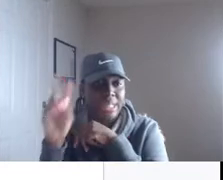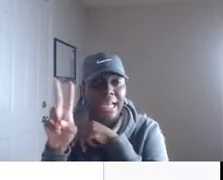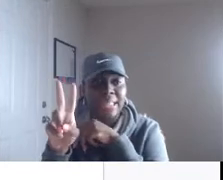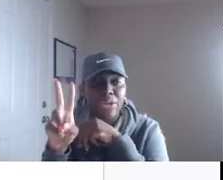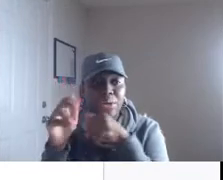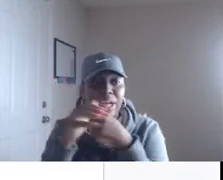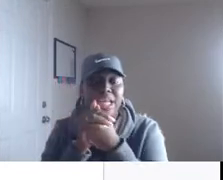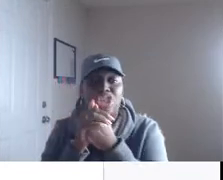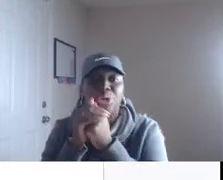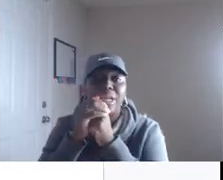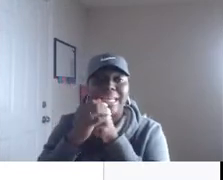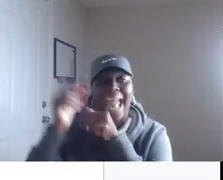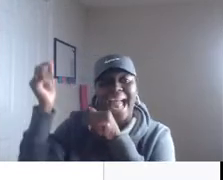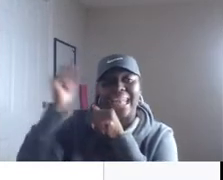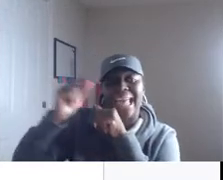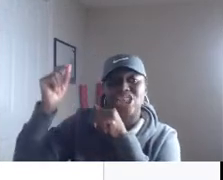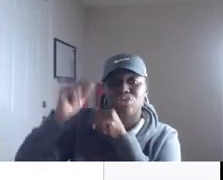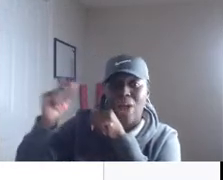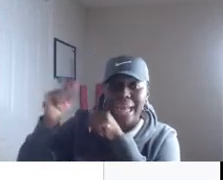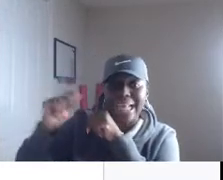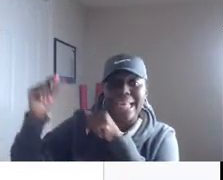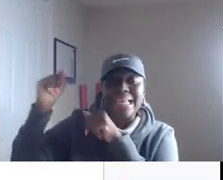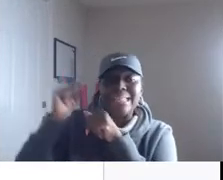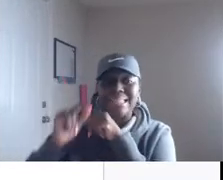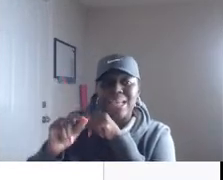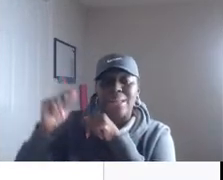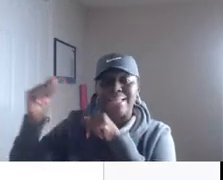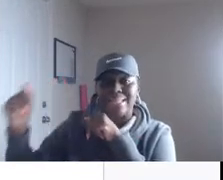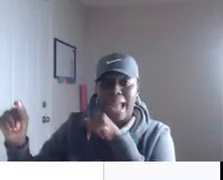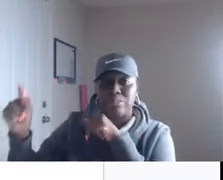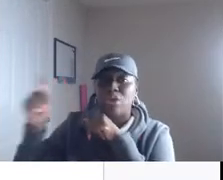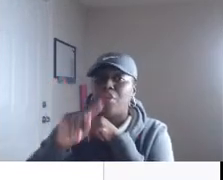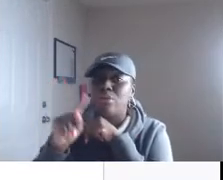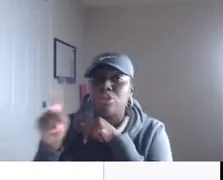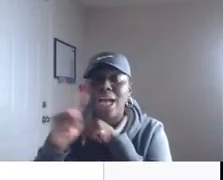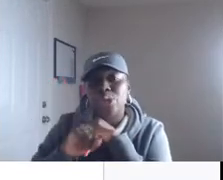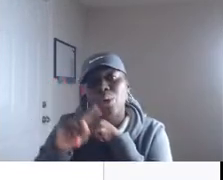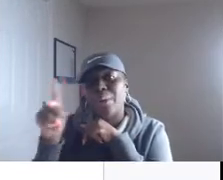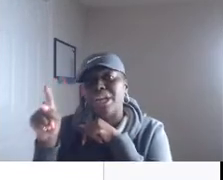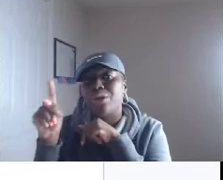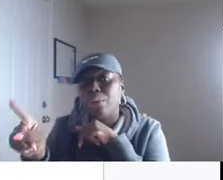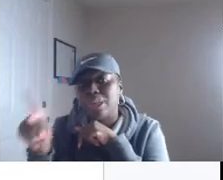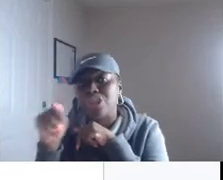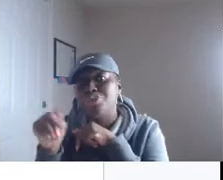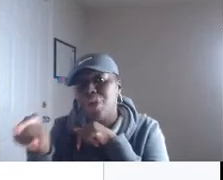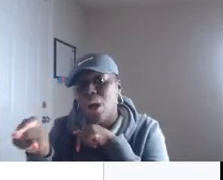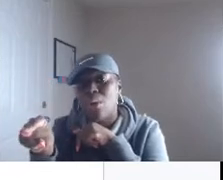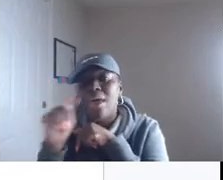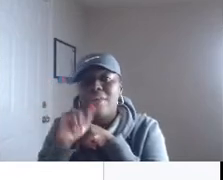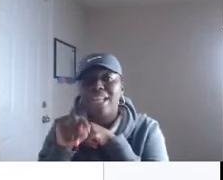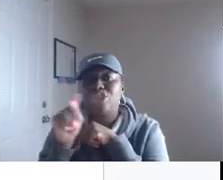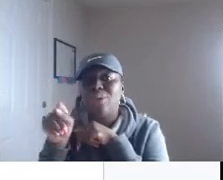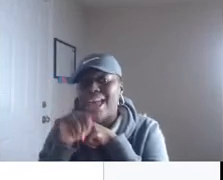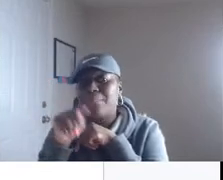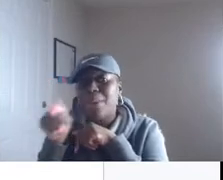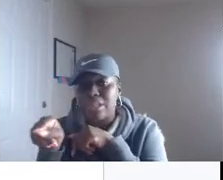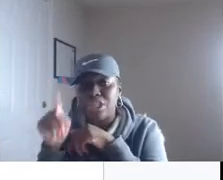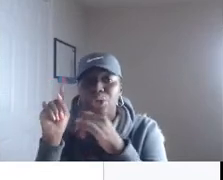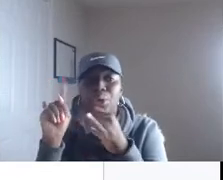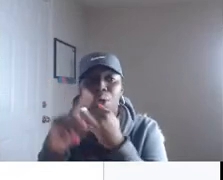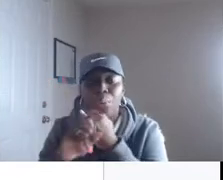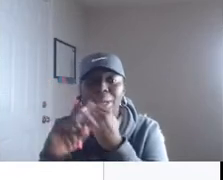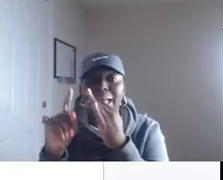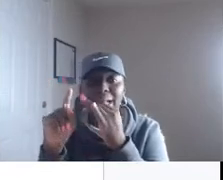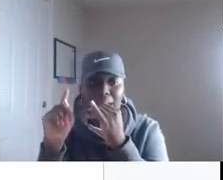certificate the second thing you're going to need is you're going to need a electronic seal and stamp so for those of you guys who are already notaries you know that you had to